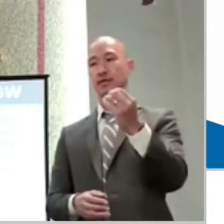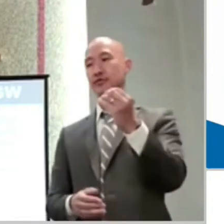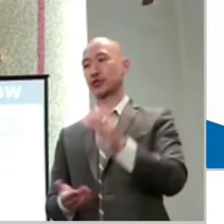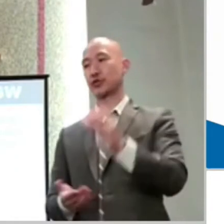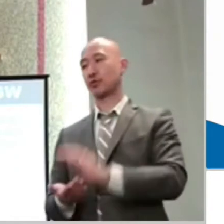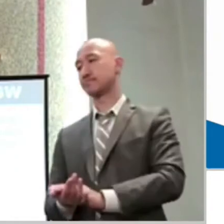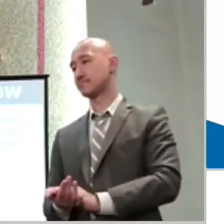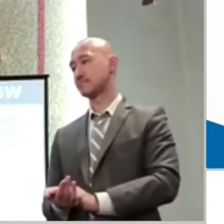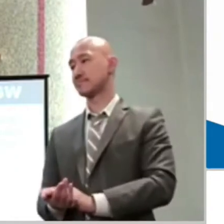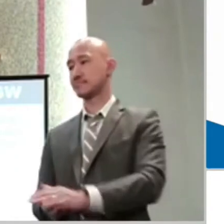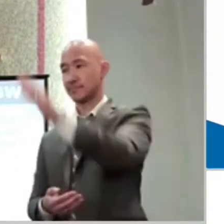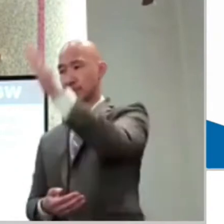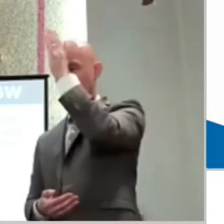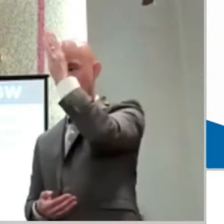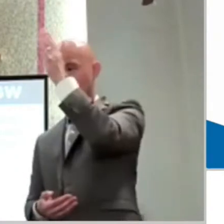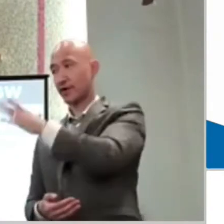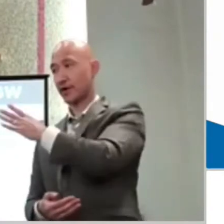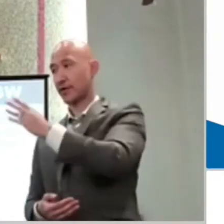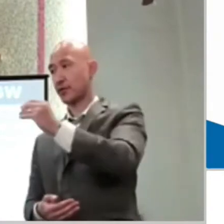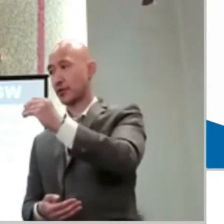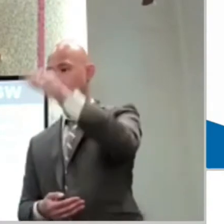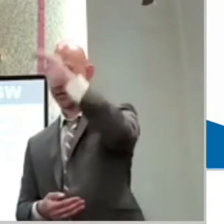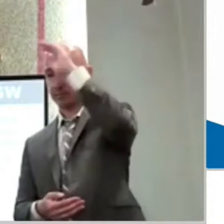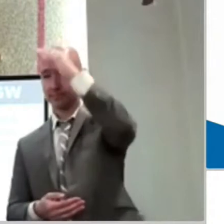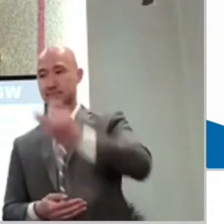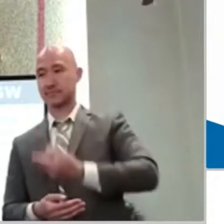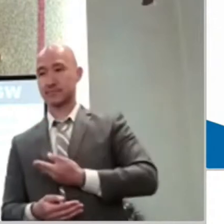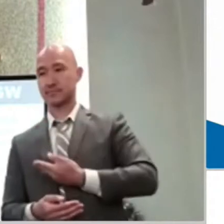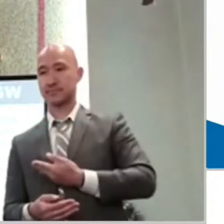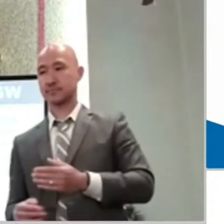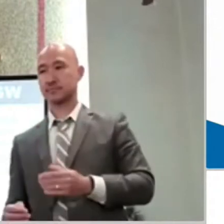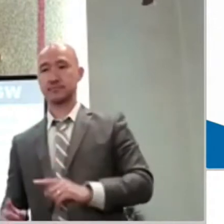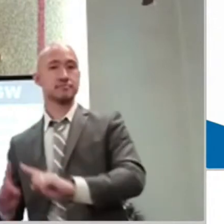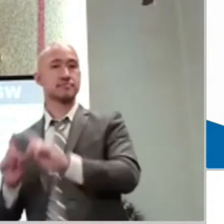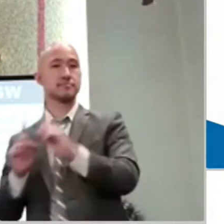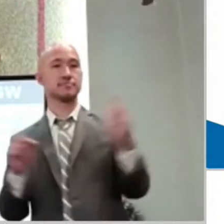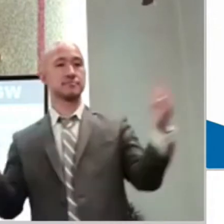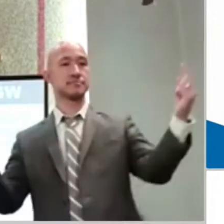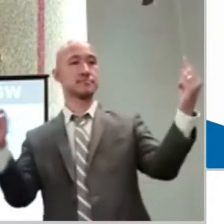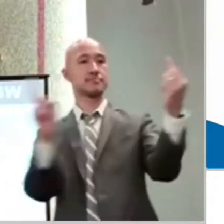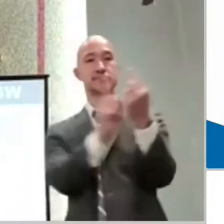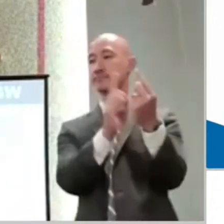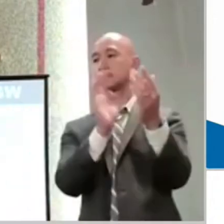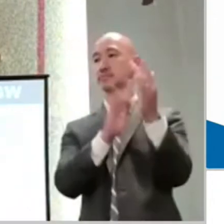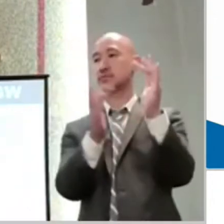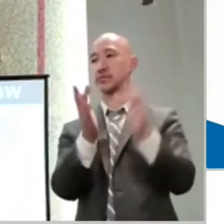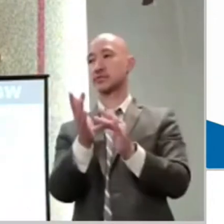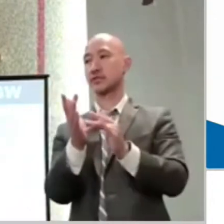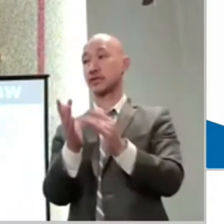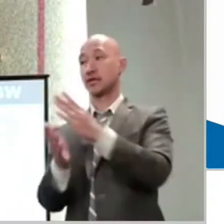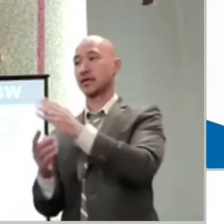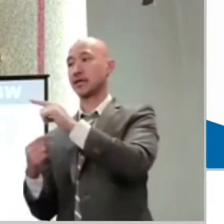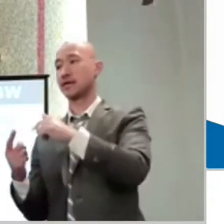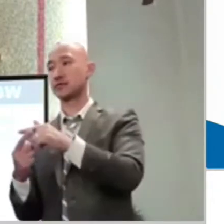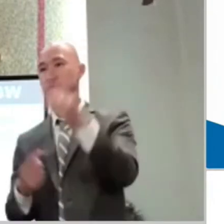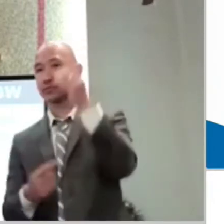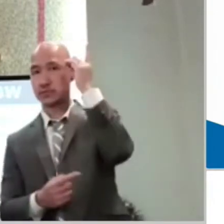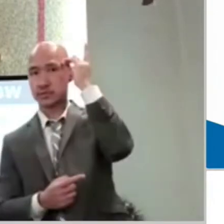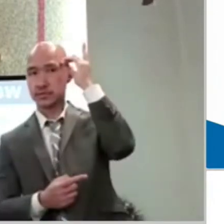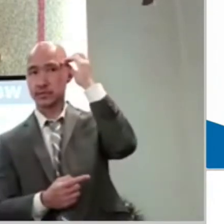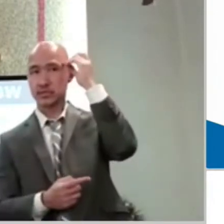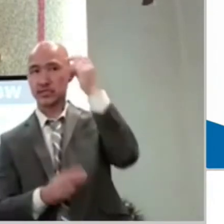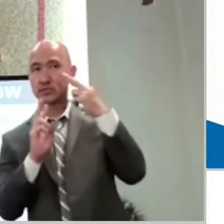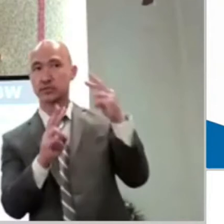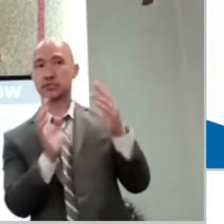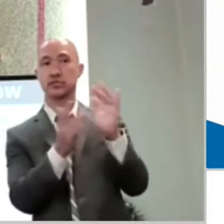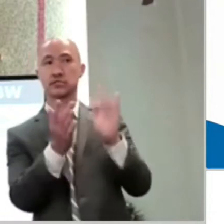and as soon as the Spirit sees Jesus, it threw the boy into convulsions. He fell on the ground, rolled around, foamed at the